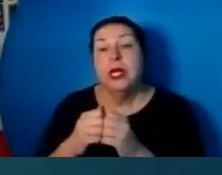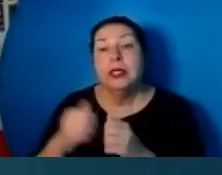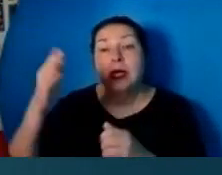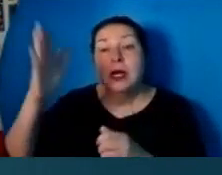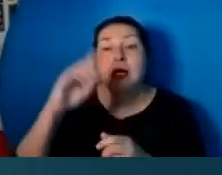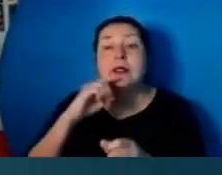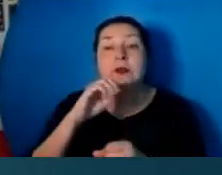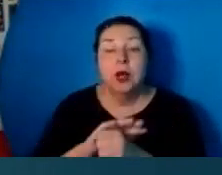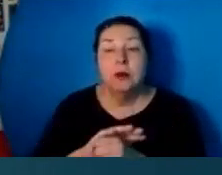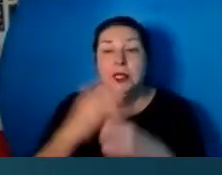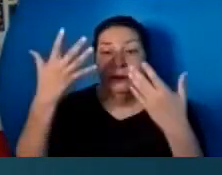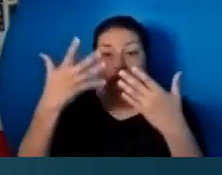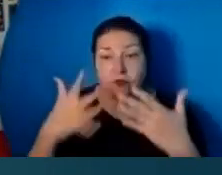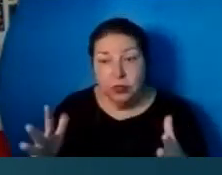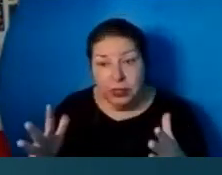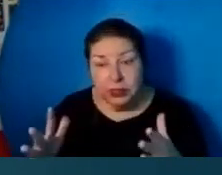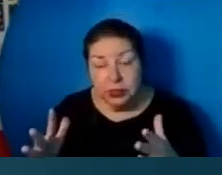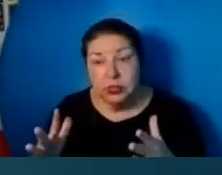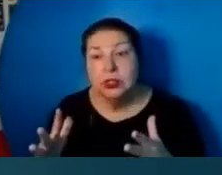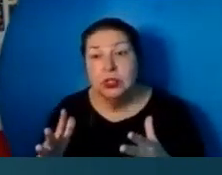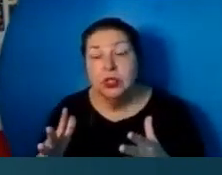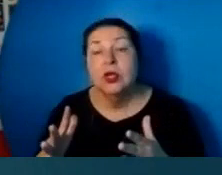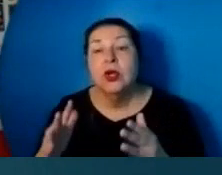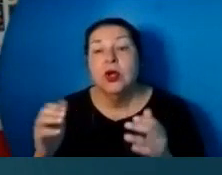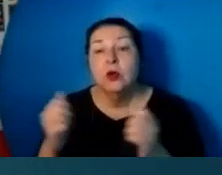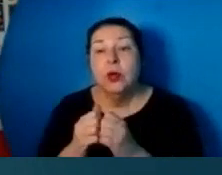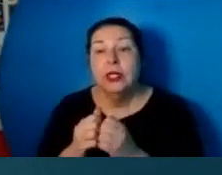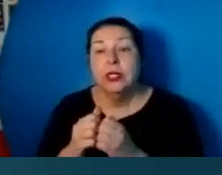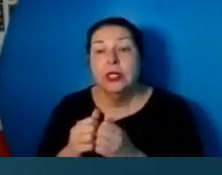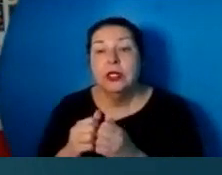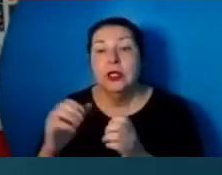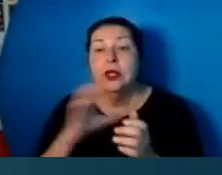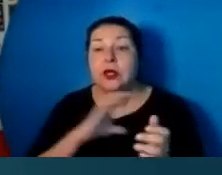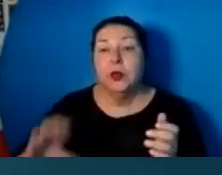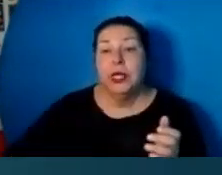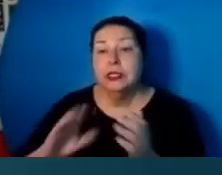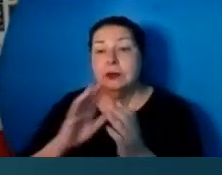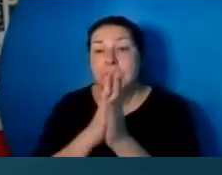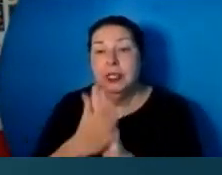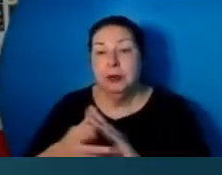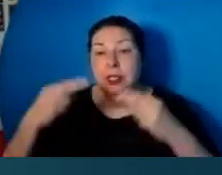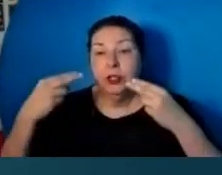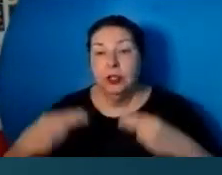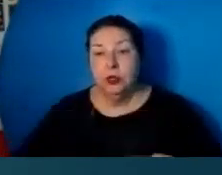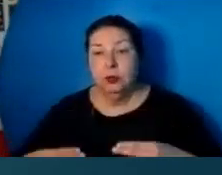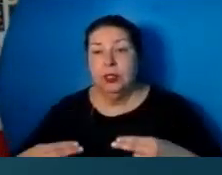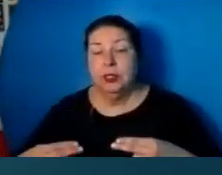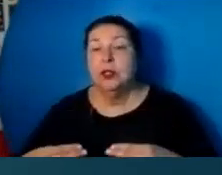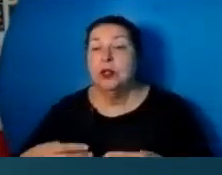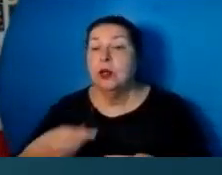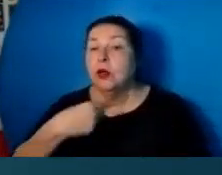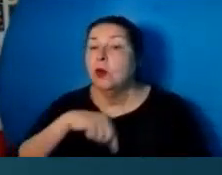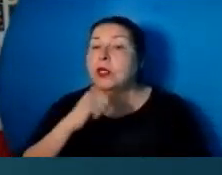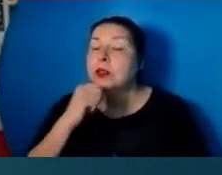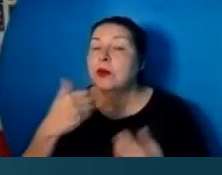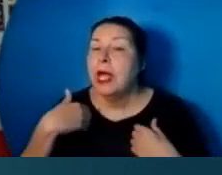promise in the incarnation of Jesus Christ, we now have, we no longer